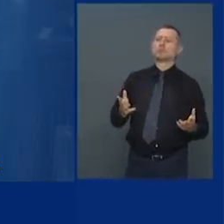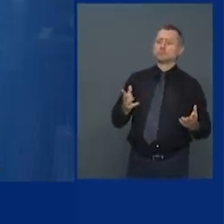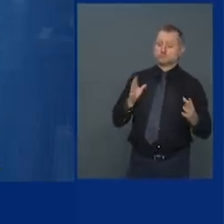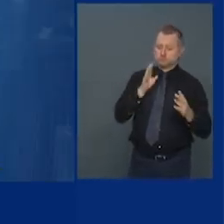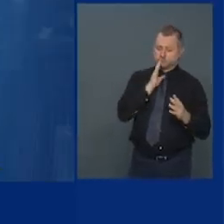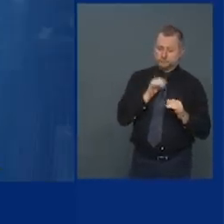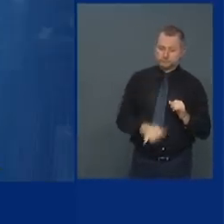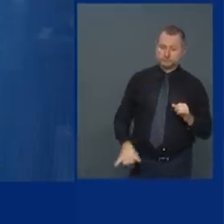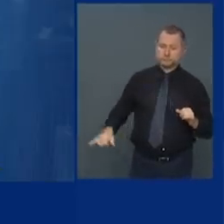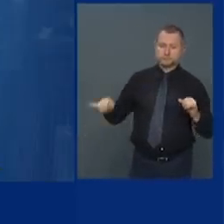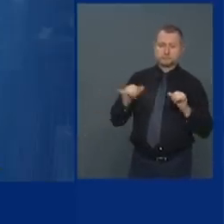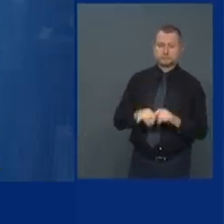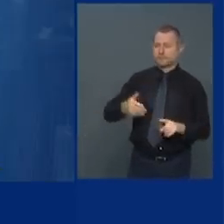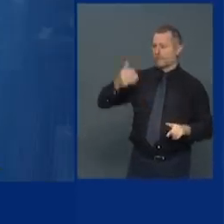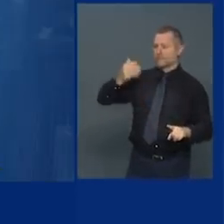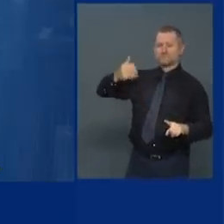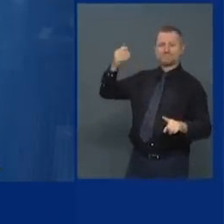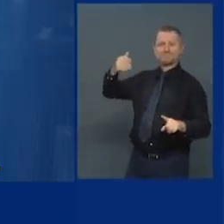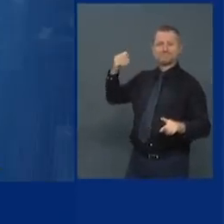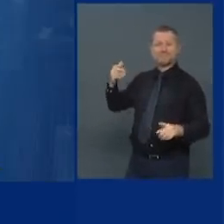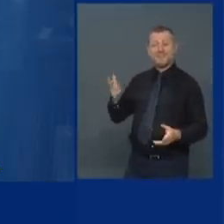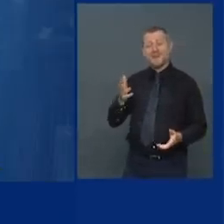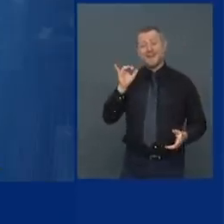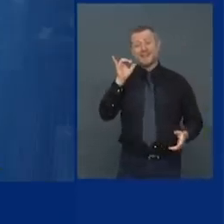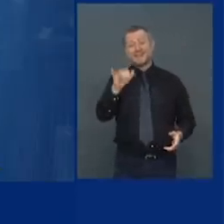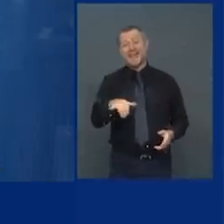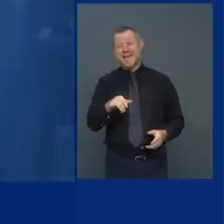that was Trump on COVID